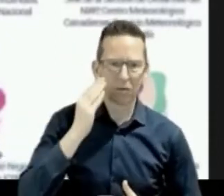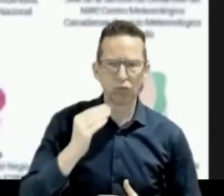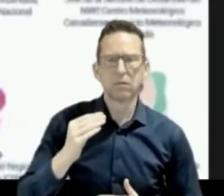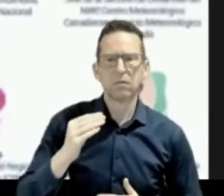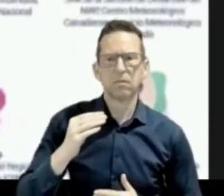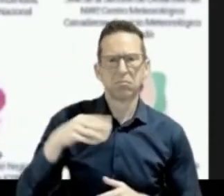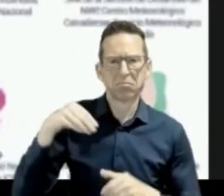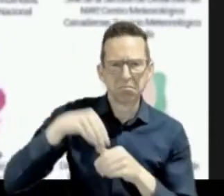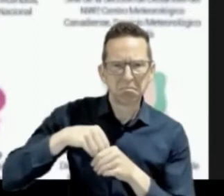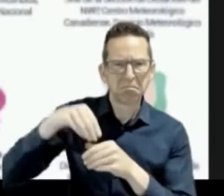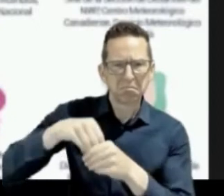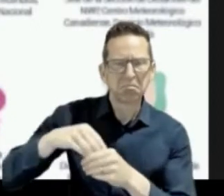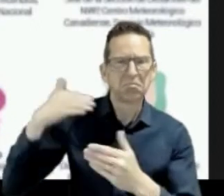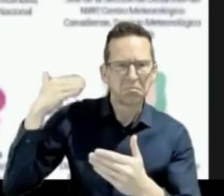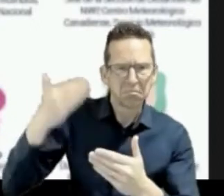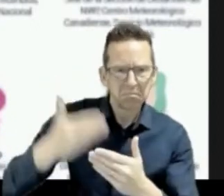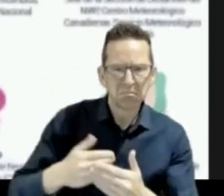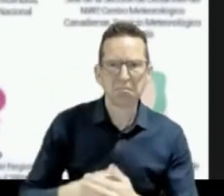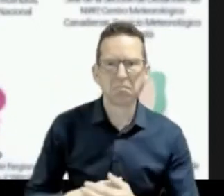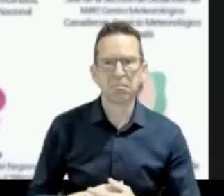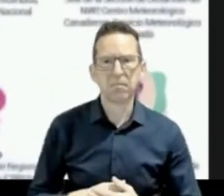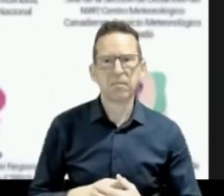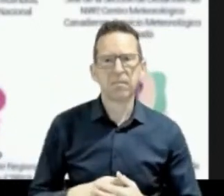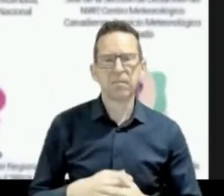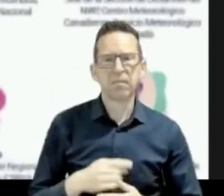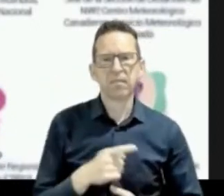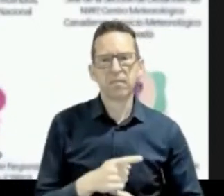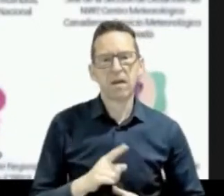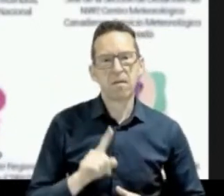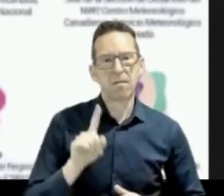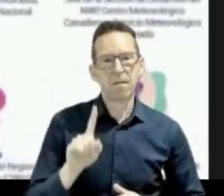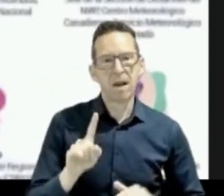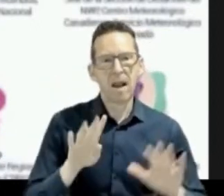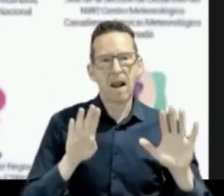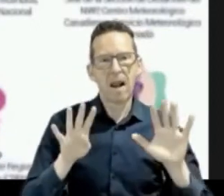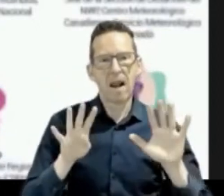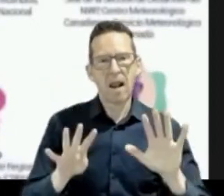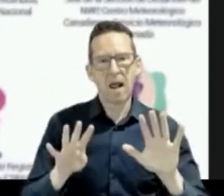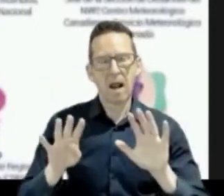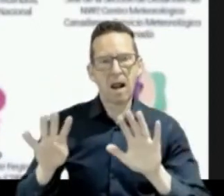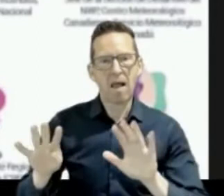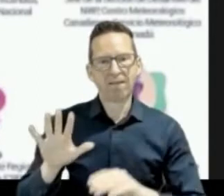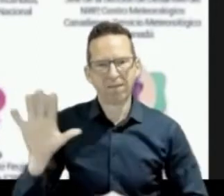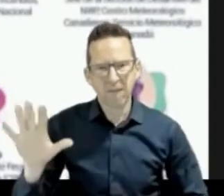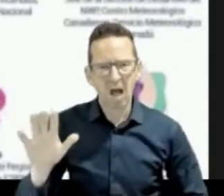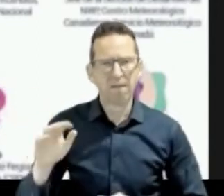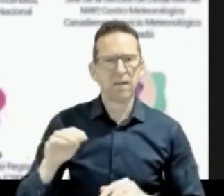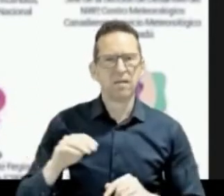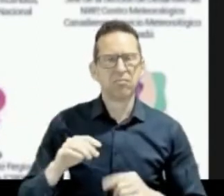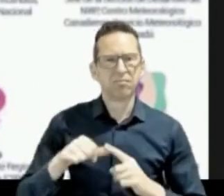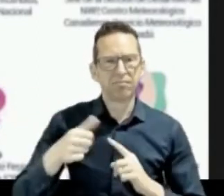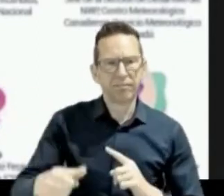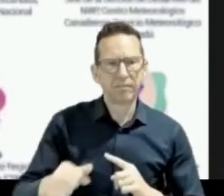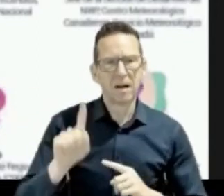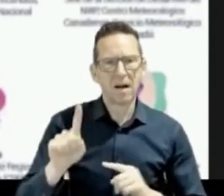California in late 1996, where he became the Marine Forecasting Focal Point. After Eureka, he moved to Blacksburg, Virginia, where he